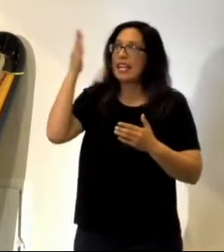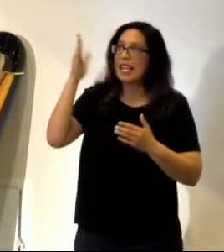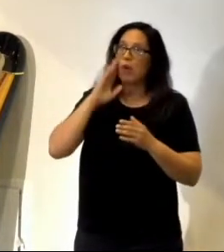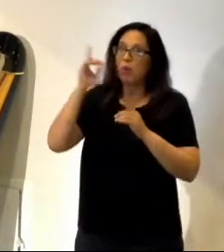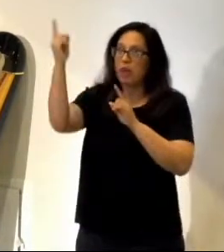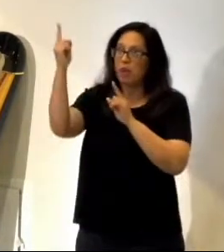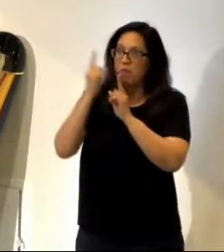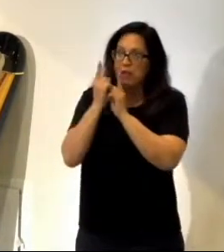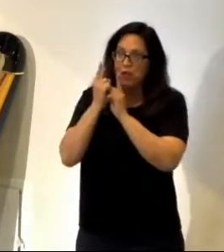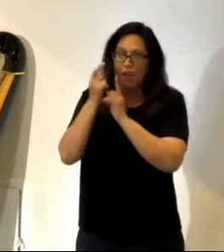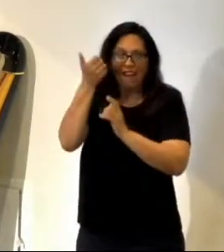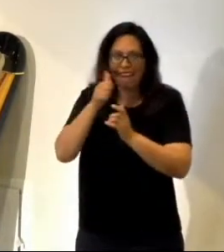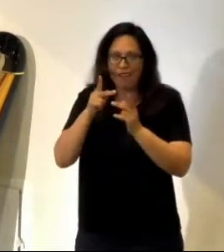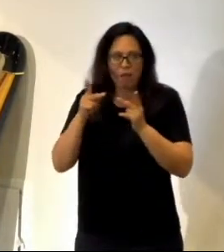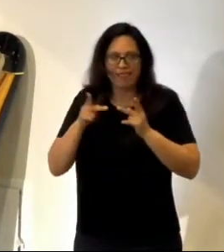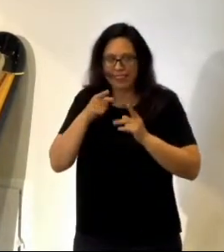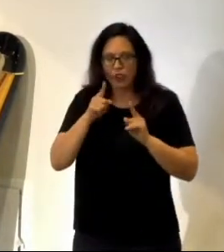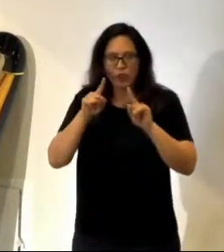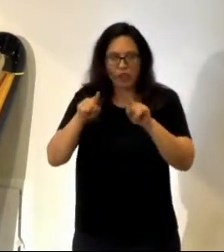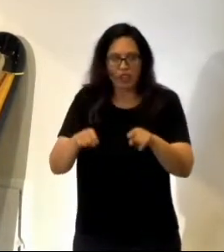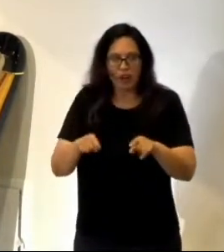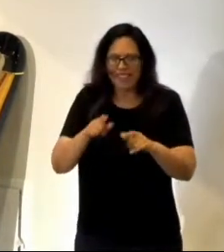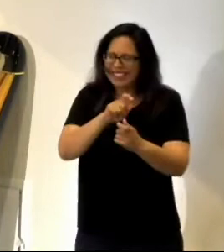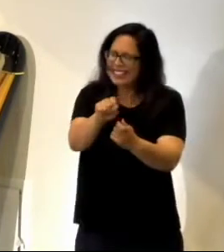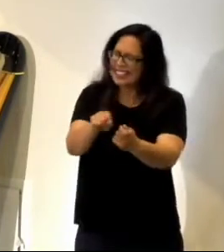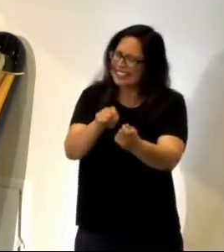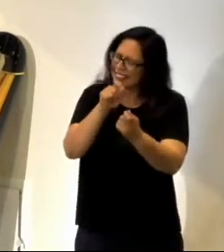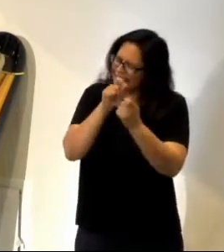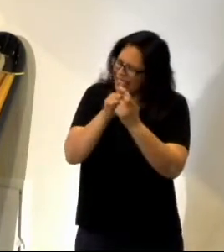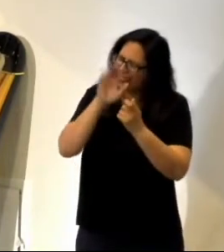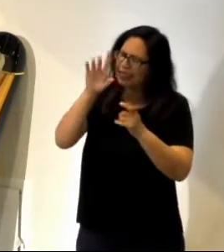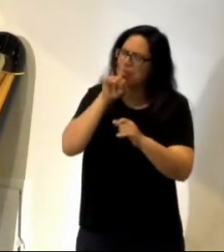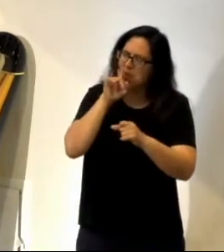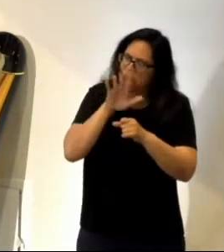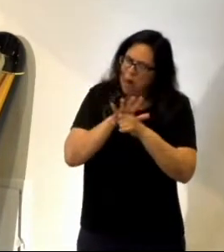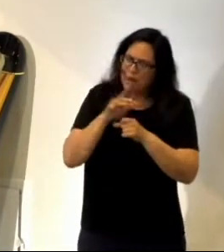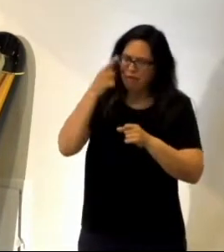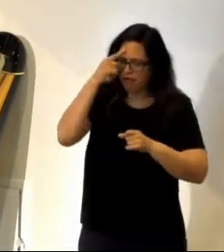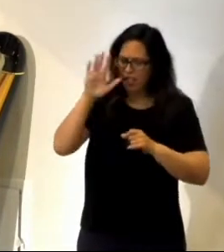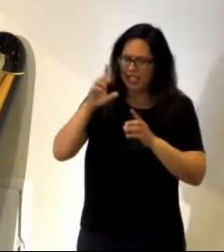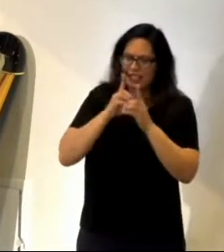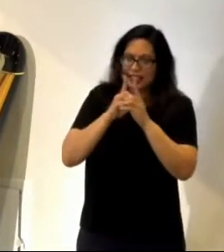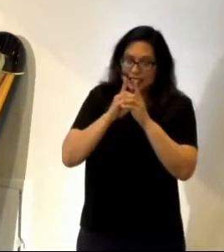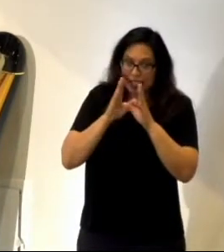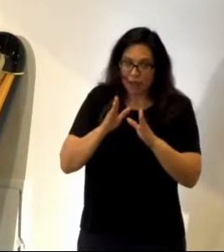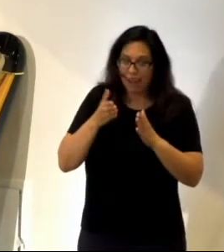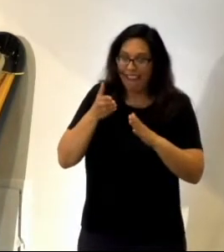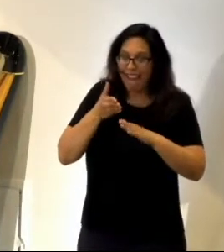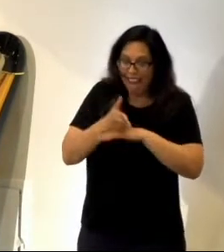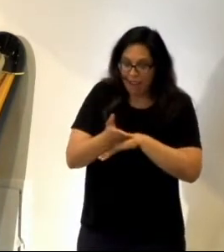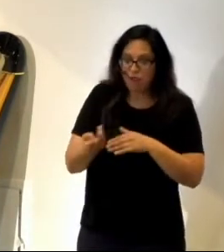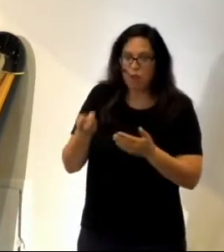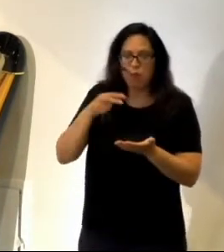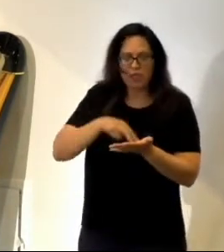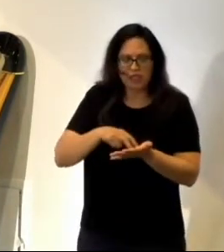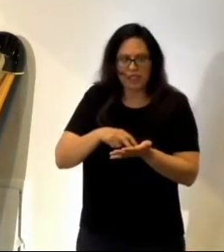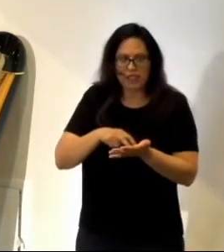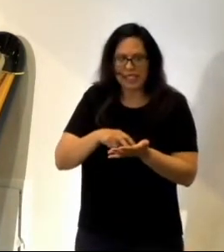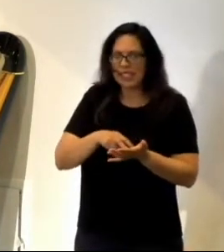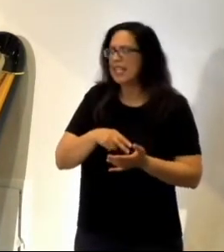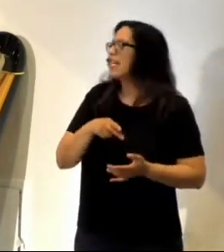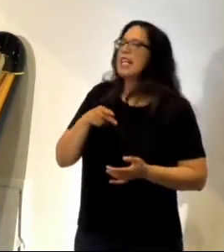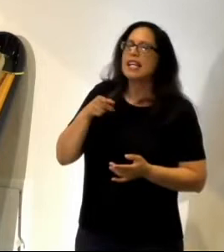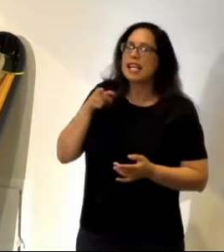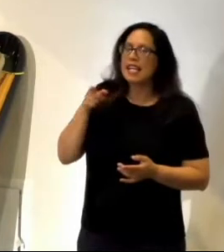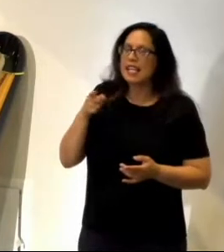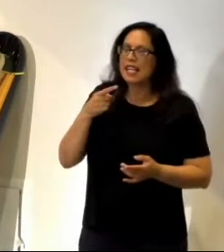in wherever you go. This is exactly what he promised to his disciples after his resurrection. Do you remember that? He said, go tell